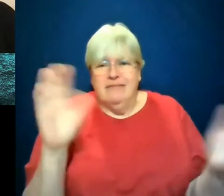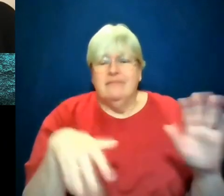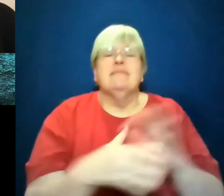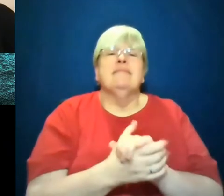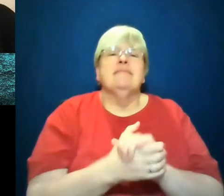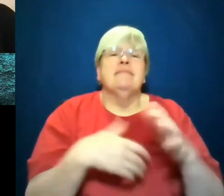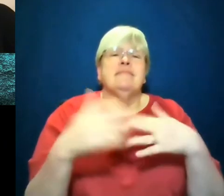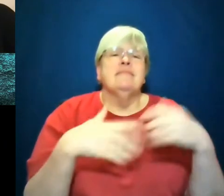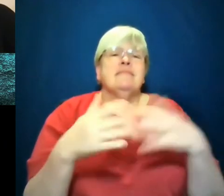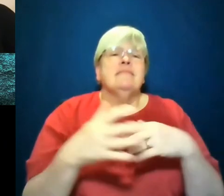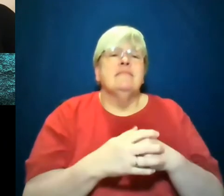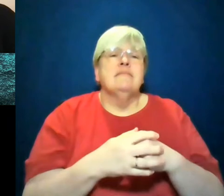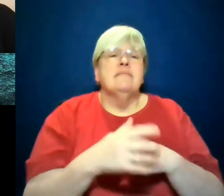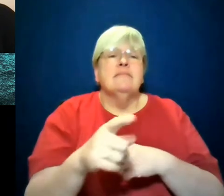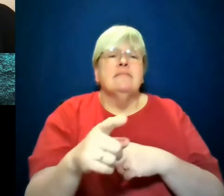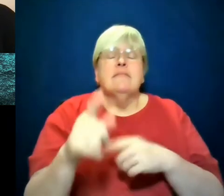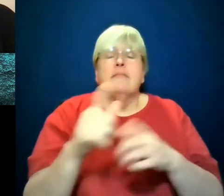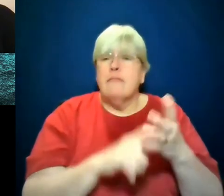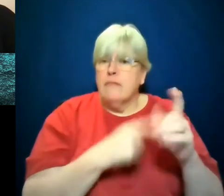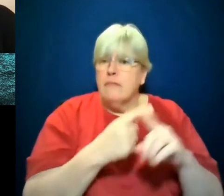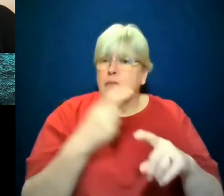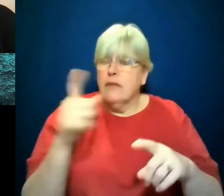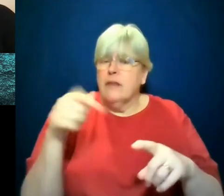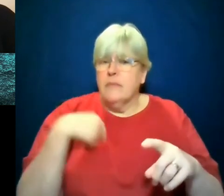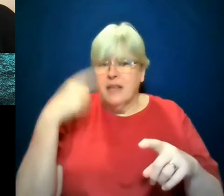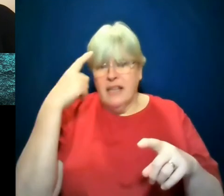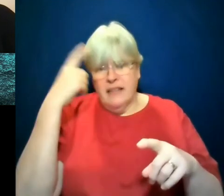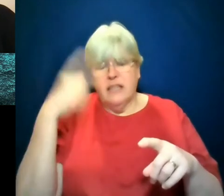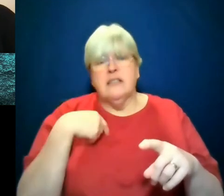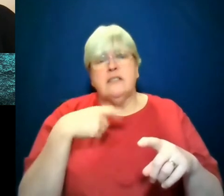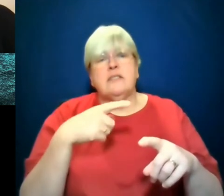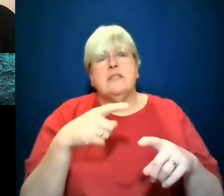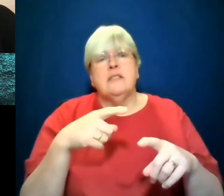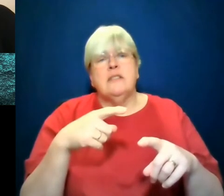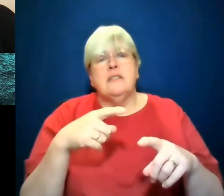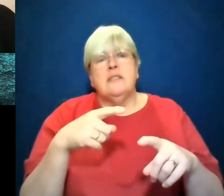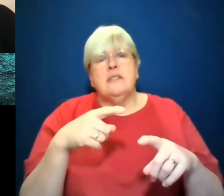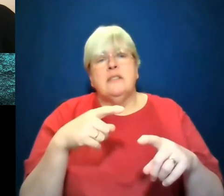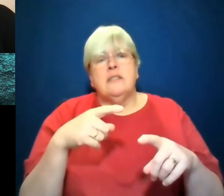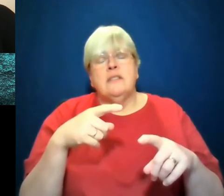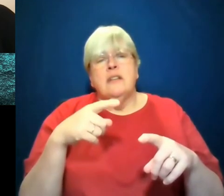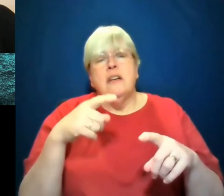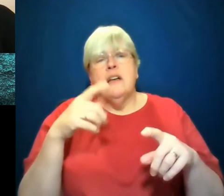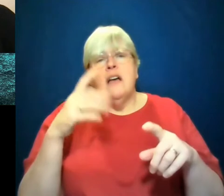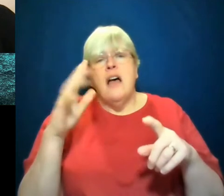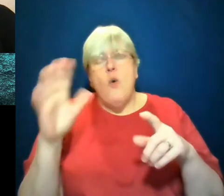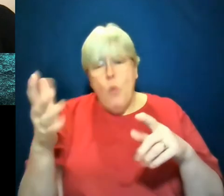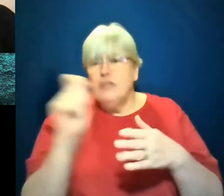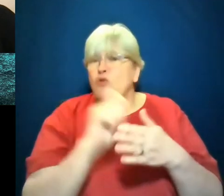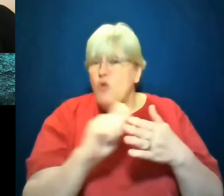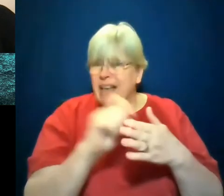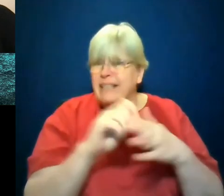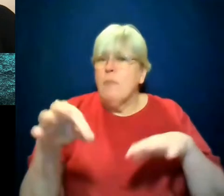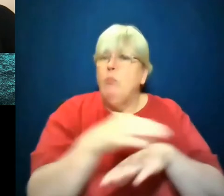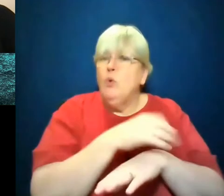But I think I'm just taking from what you said, then, that at the point at which you were writing Bluebird, Bluebird, and then